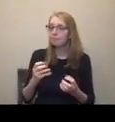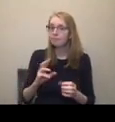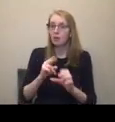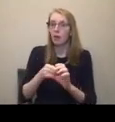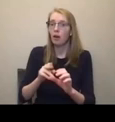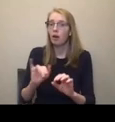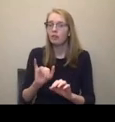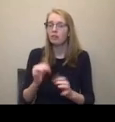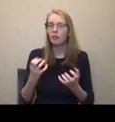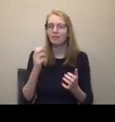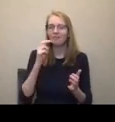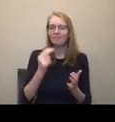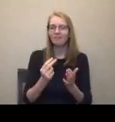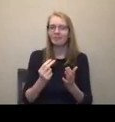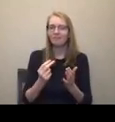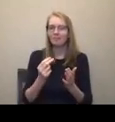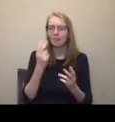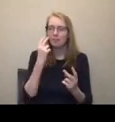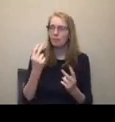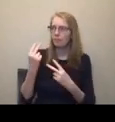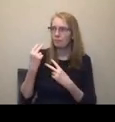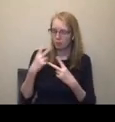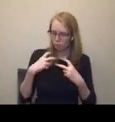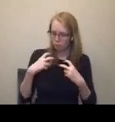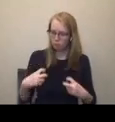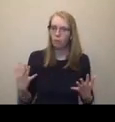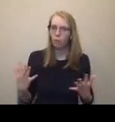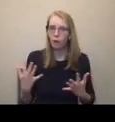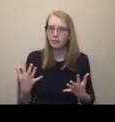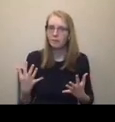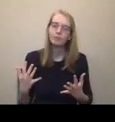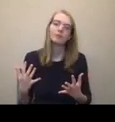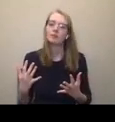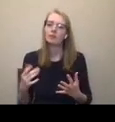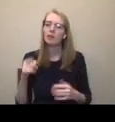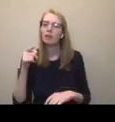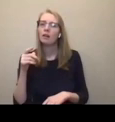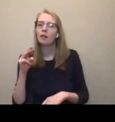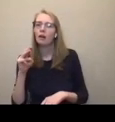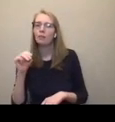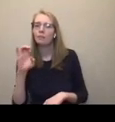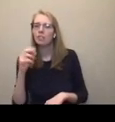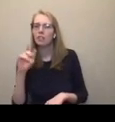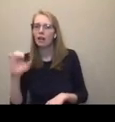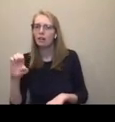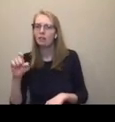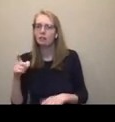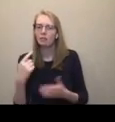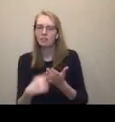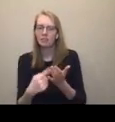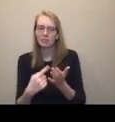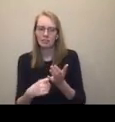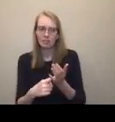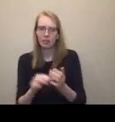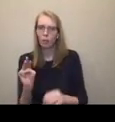I noticed one of the things I was reflecting on as Michelle was speaking through the Western models was the power dynamics